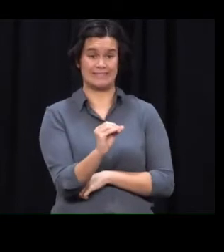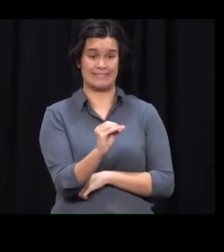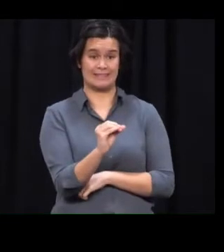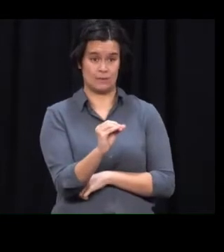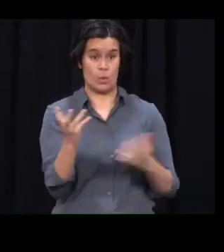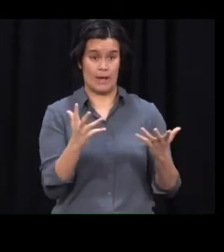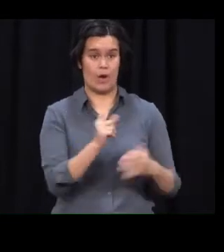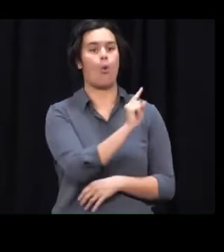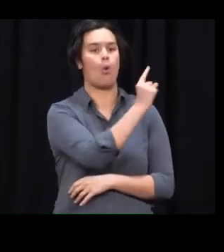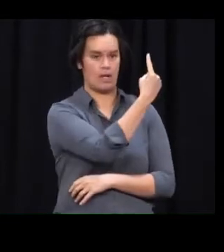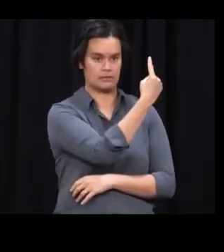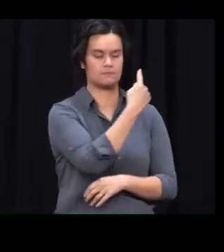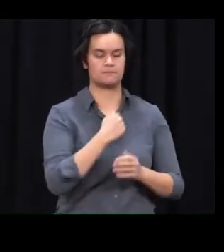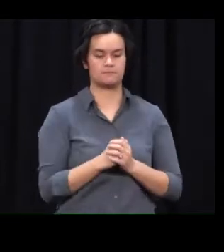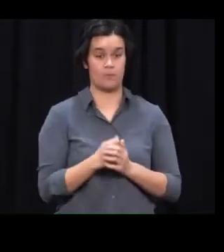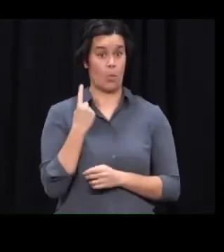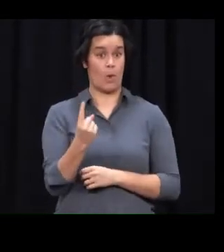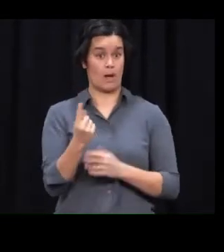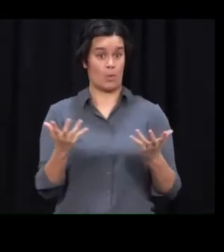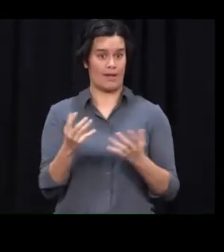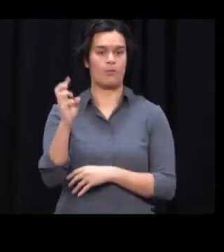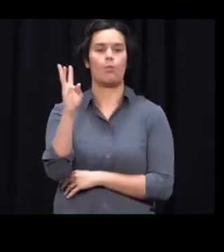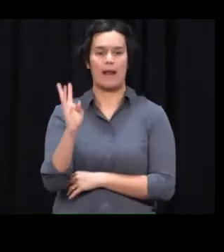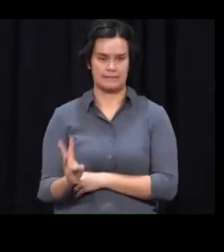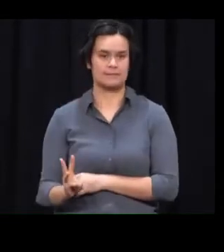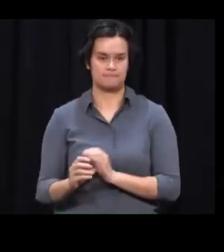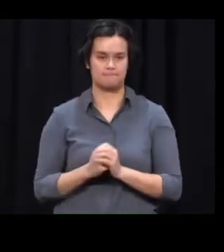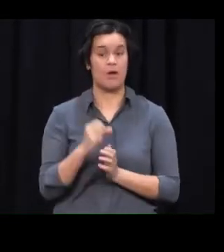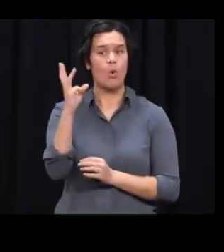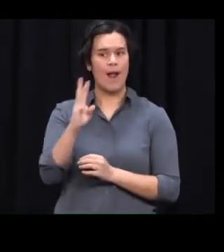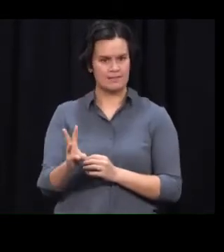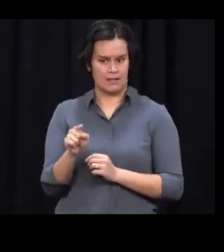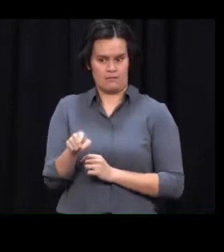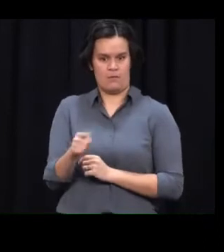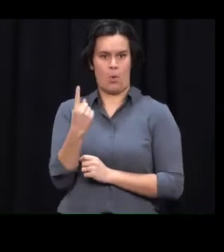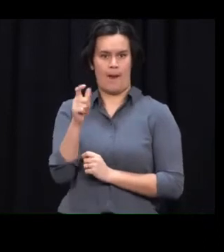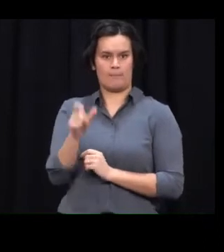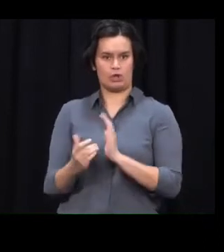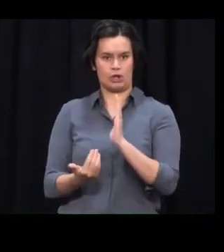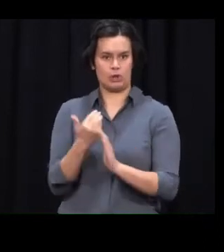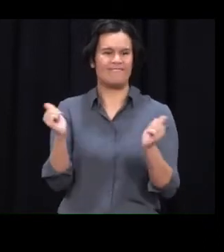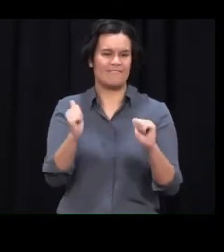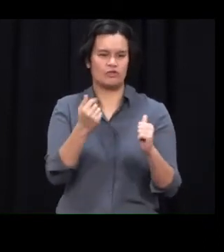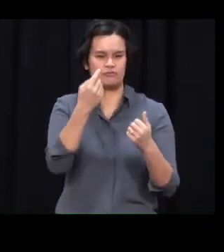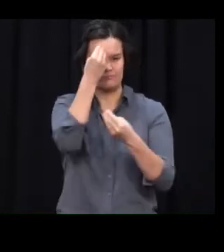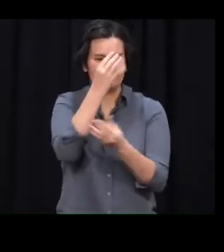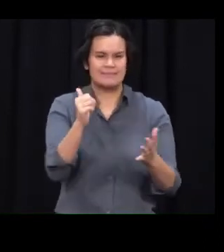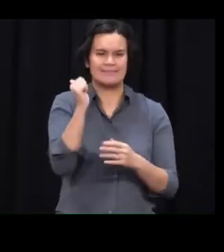yesterday but has just been included in the national tally today, so there remain a total of six cases in Wellington.